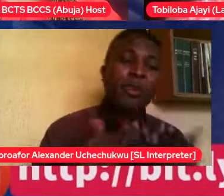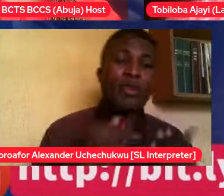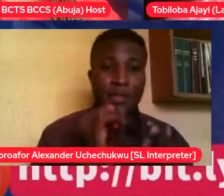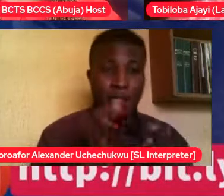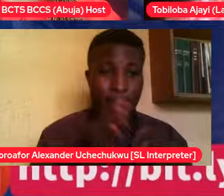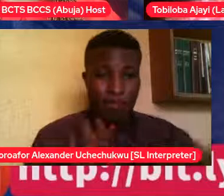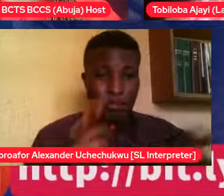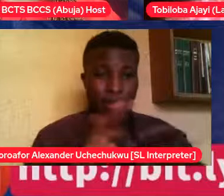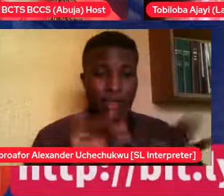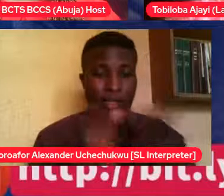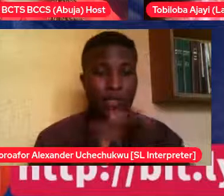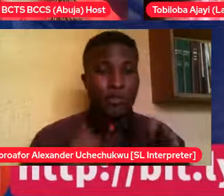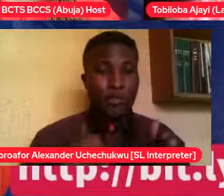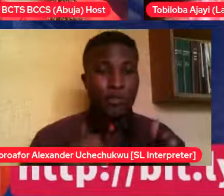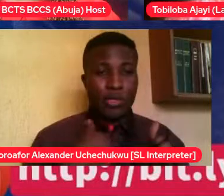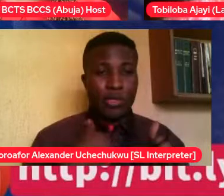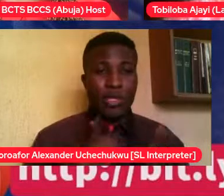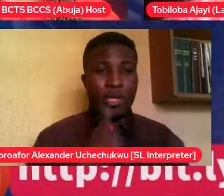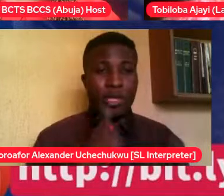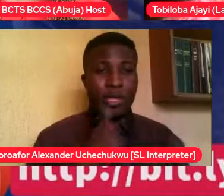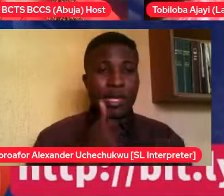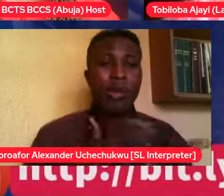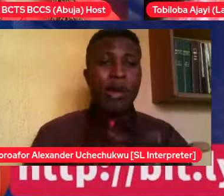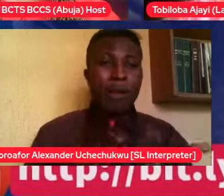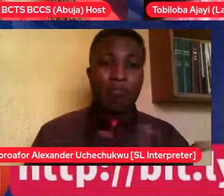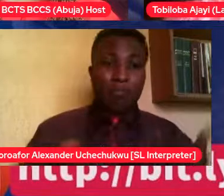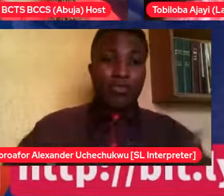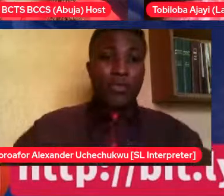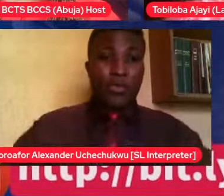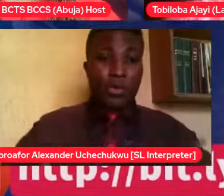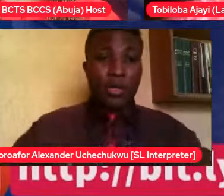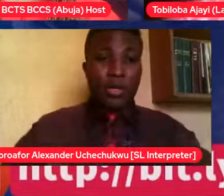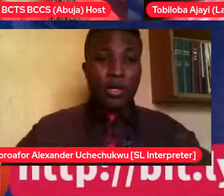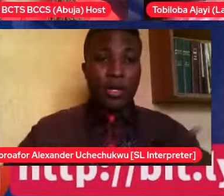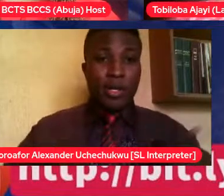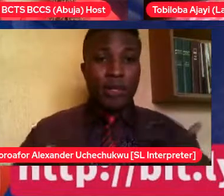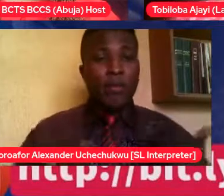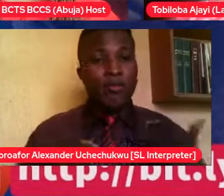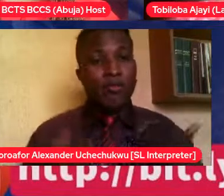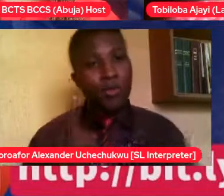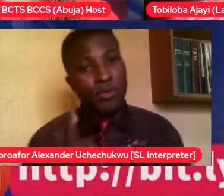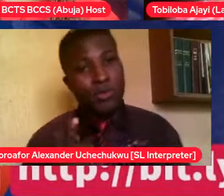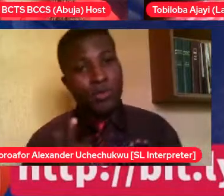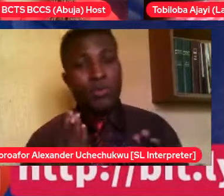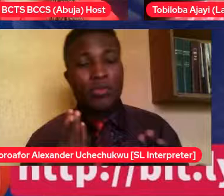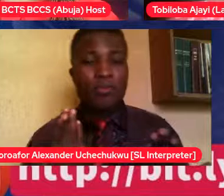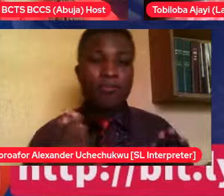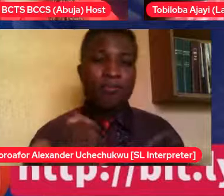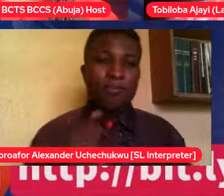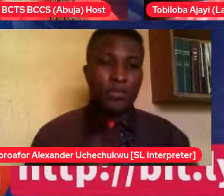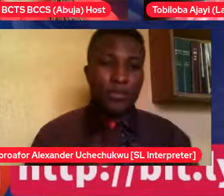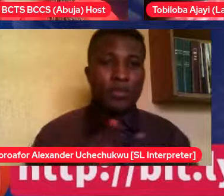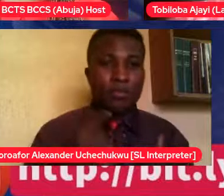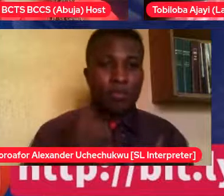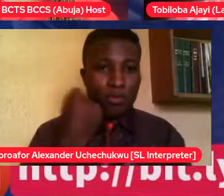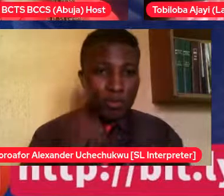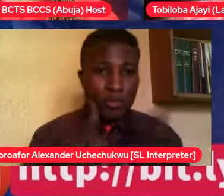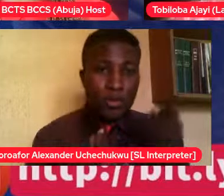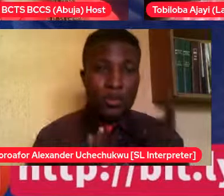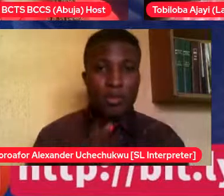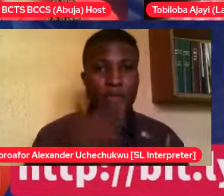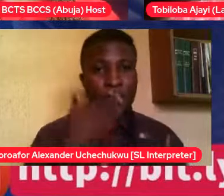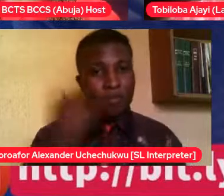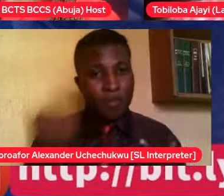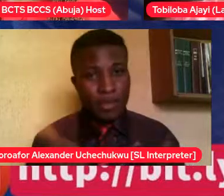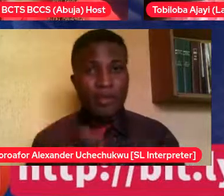high sense of their own worth before they even get into relationships, so that when they do,